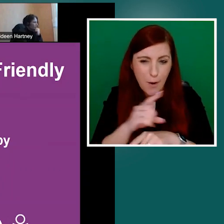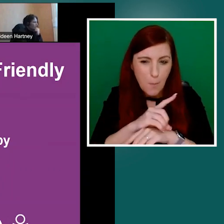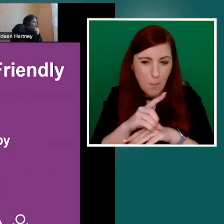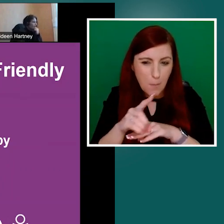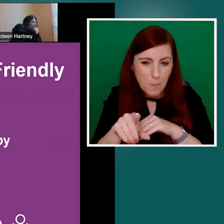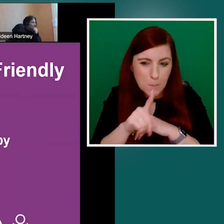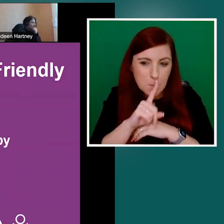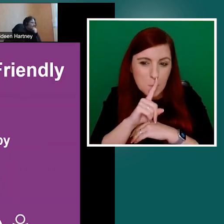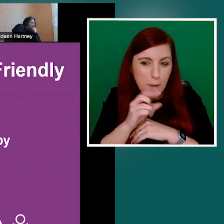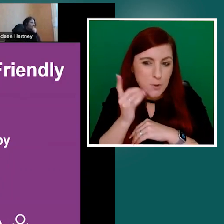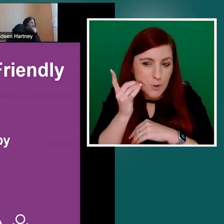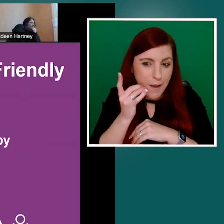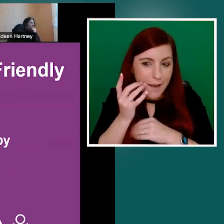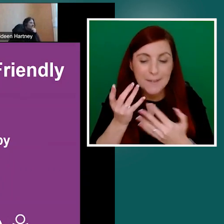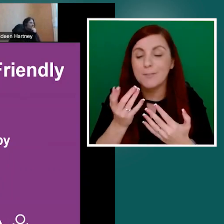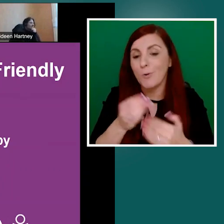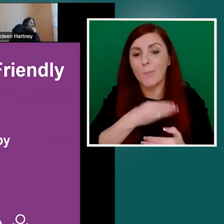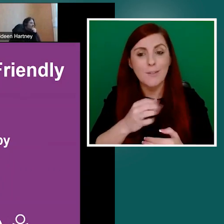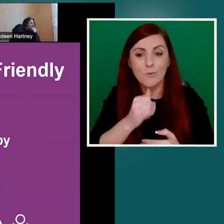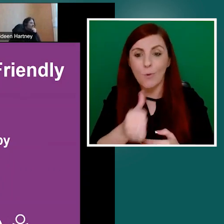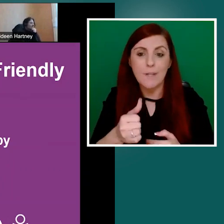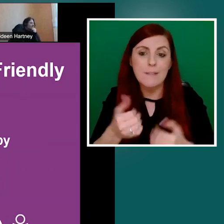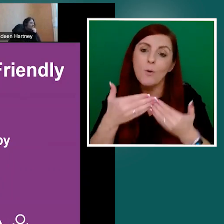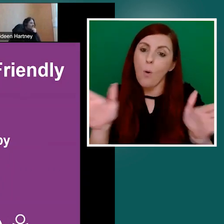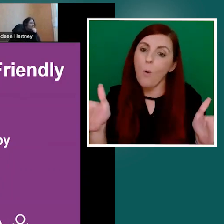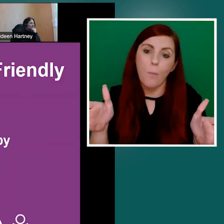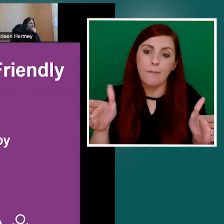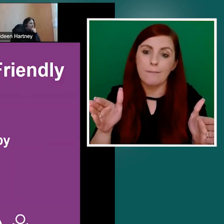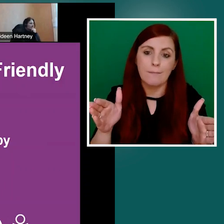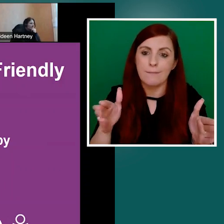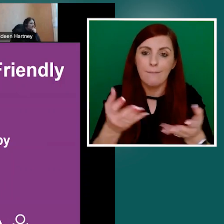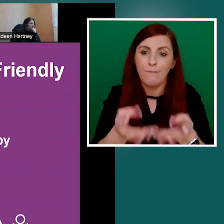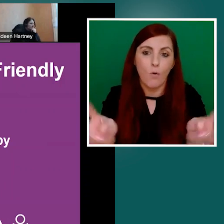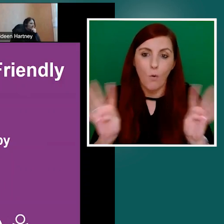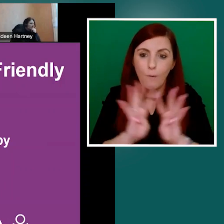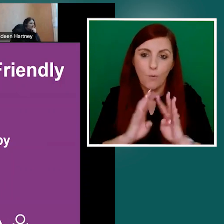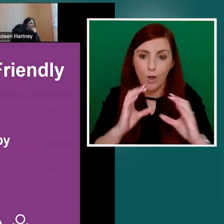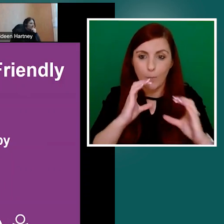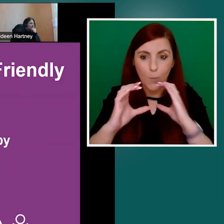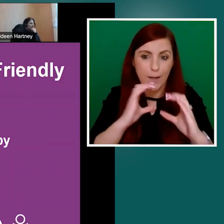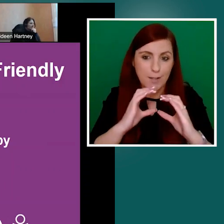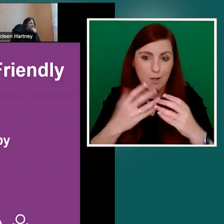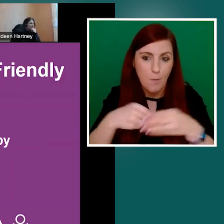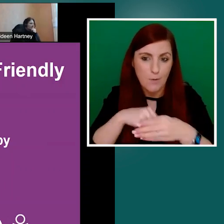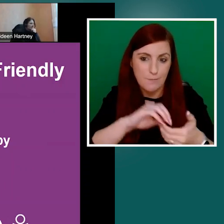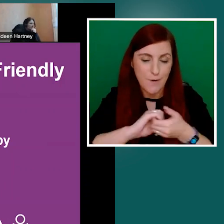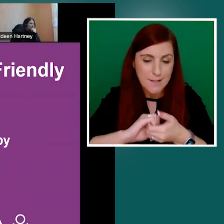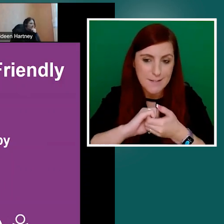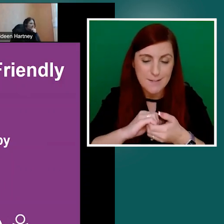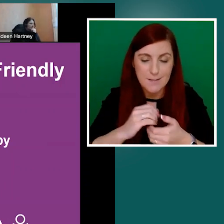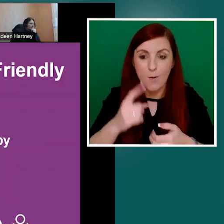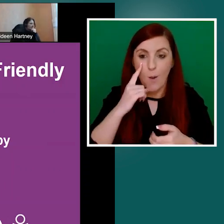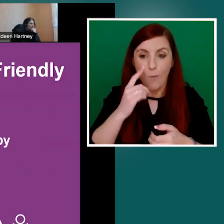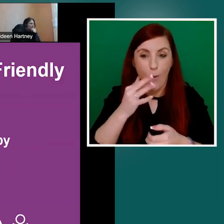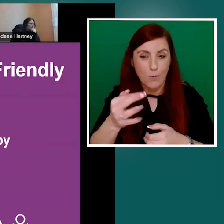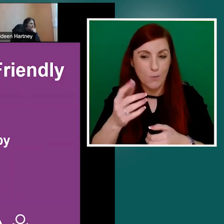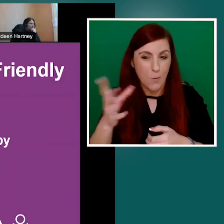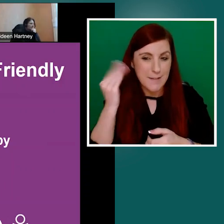We look forward to hearing from you. So I'll go back to Colleen now. I think your slides are lined up, so I'll hand the floor over to you. Thanks, Colleen.